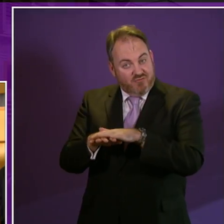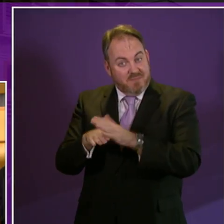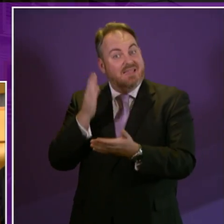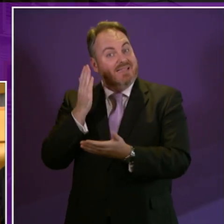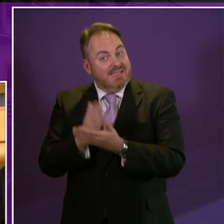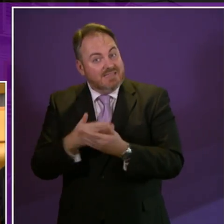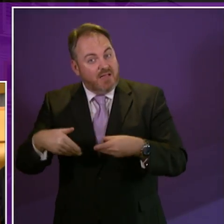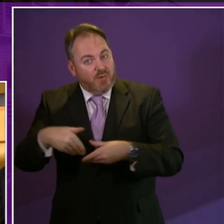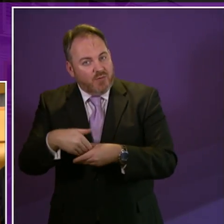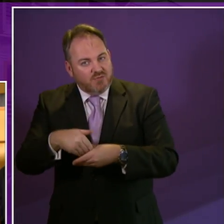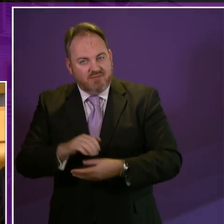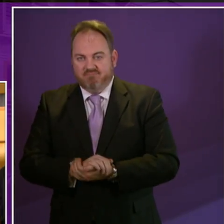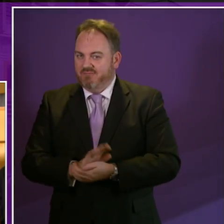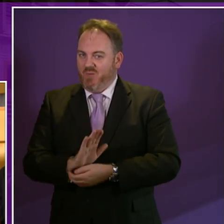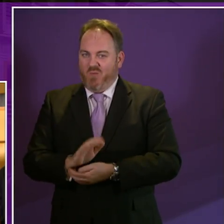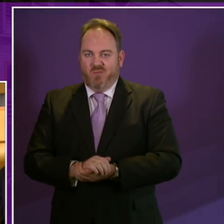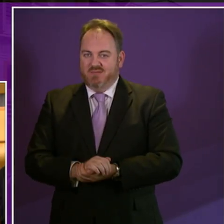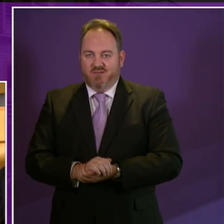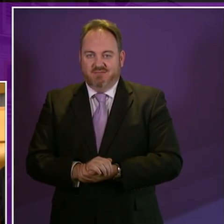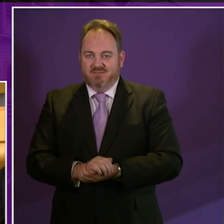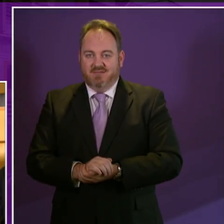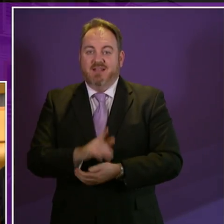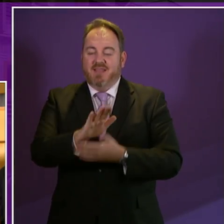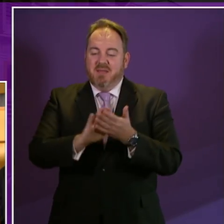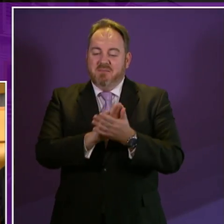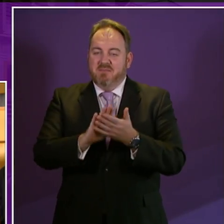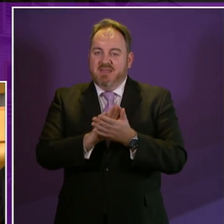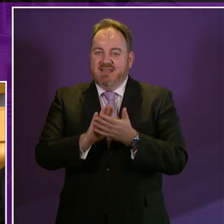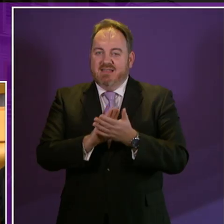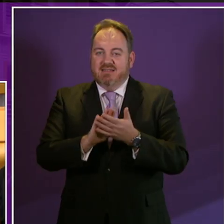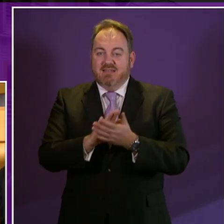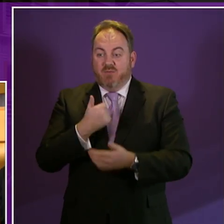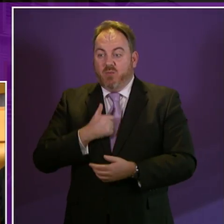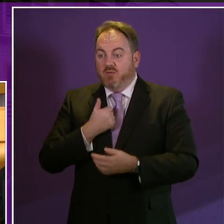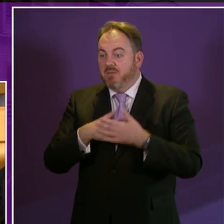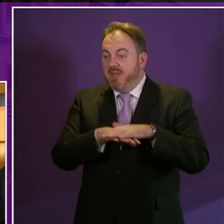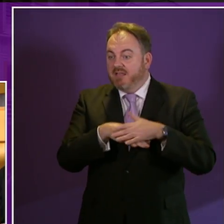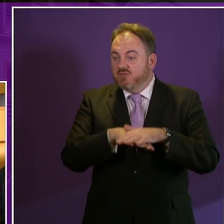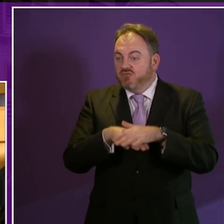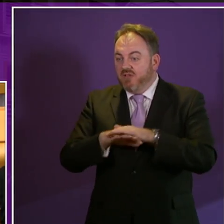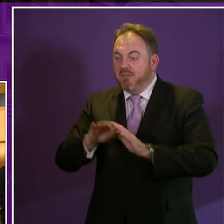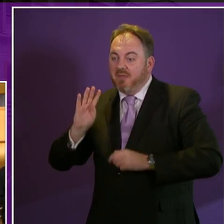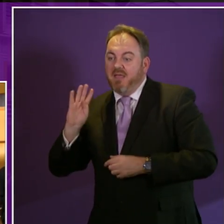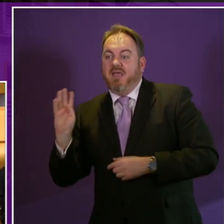And we need to make sure that if we are going to follow a policy of mainstreaming for most people with disability, that that